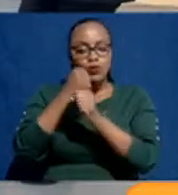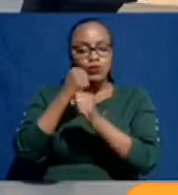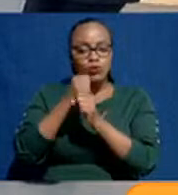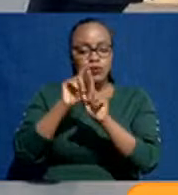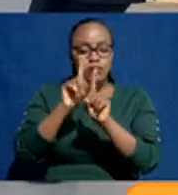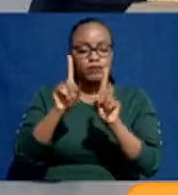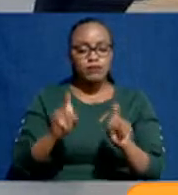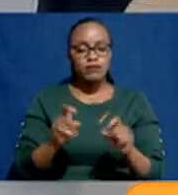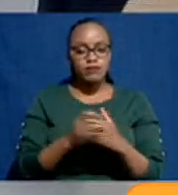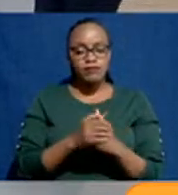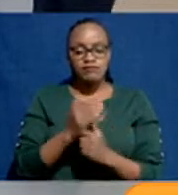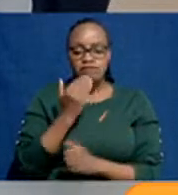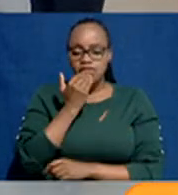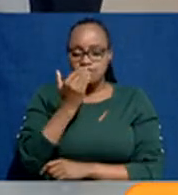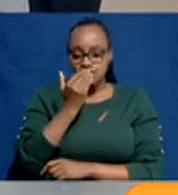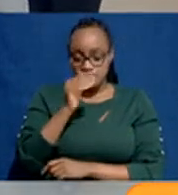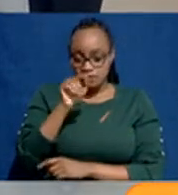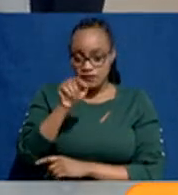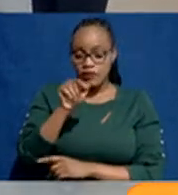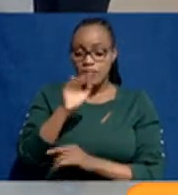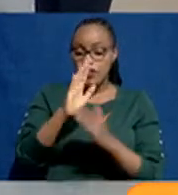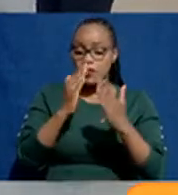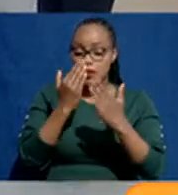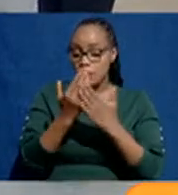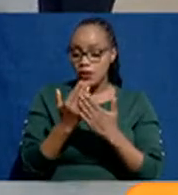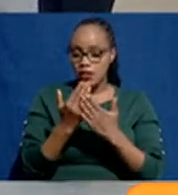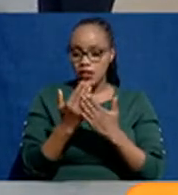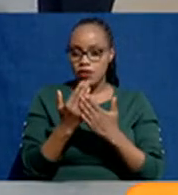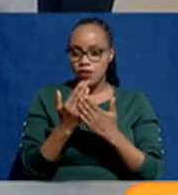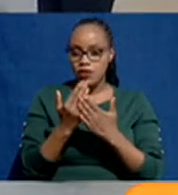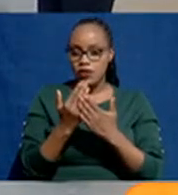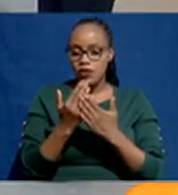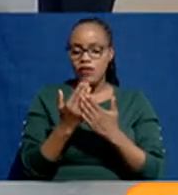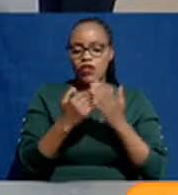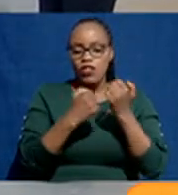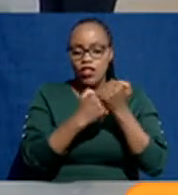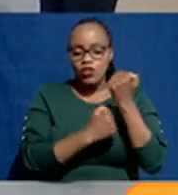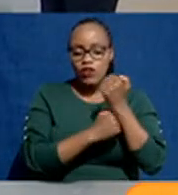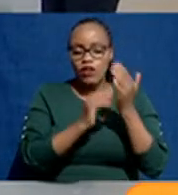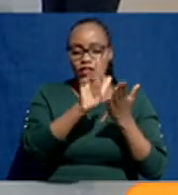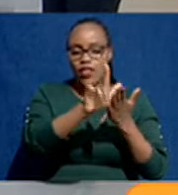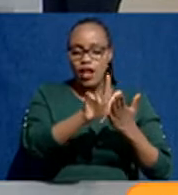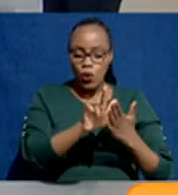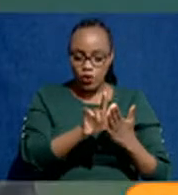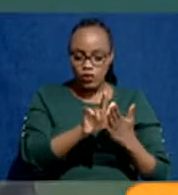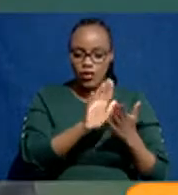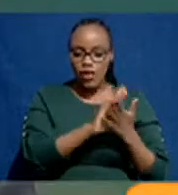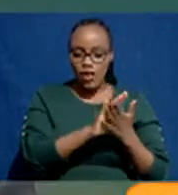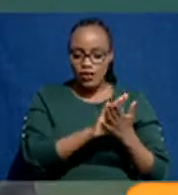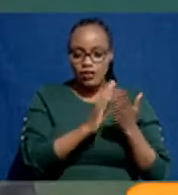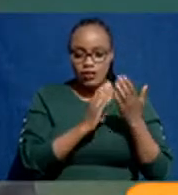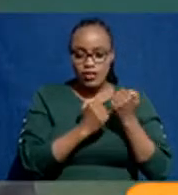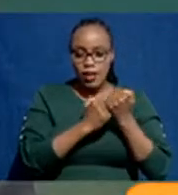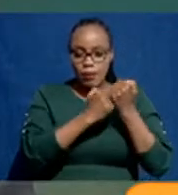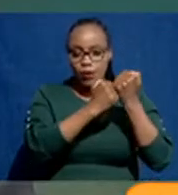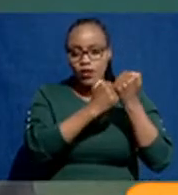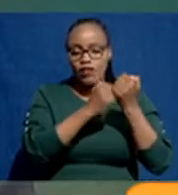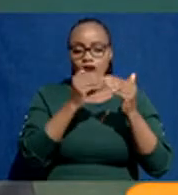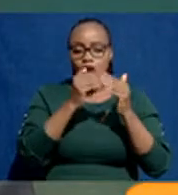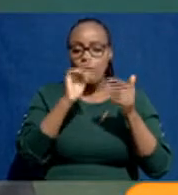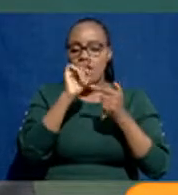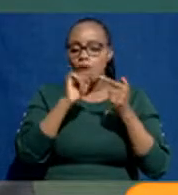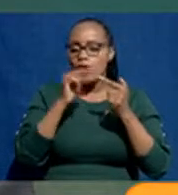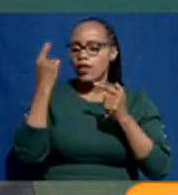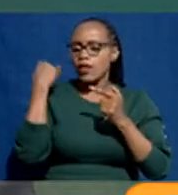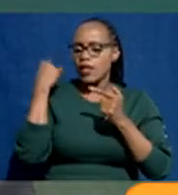So, thank you, Sam. So, the applications of scholarship and loans and bursaries opened last night